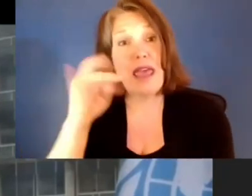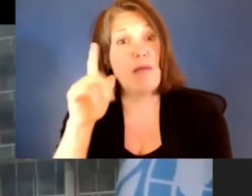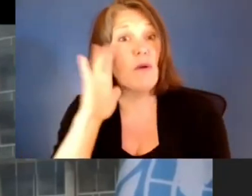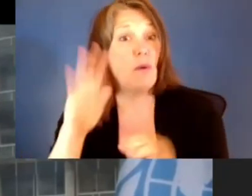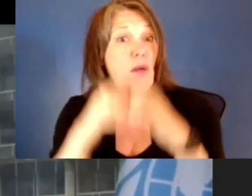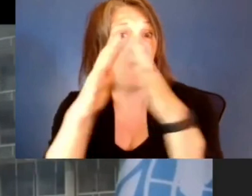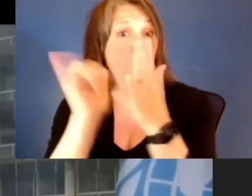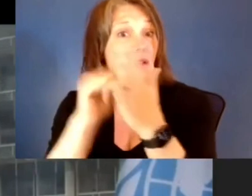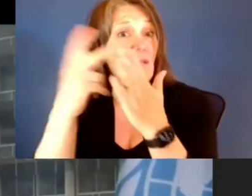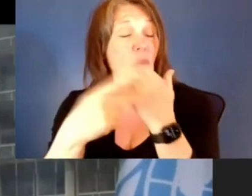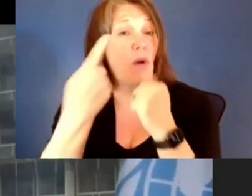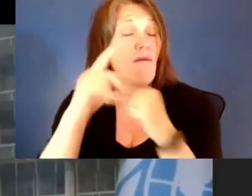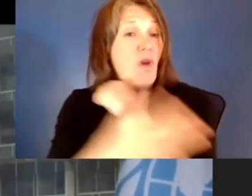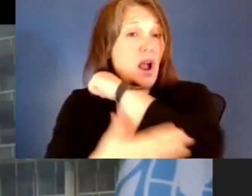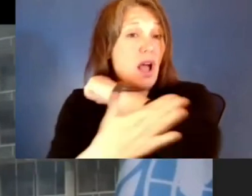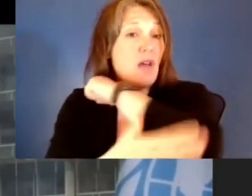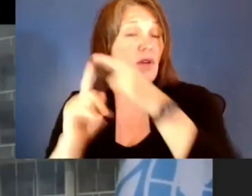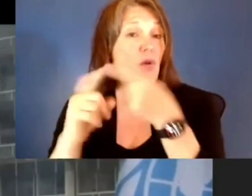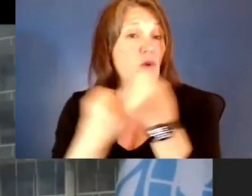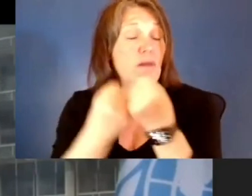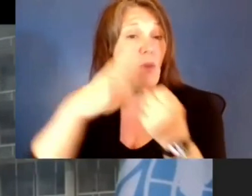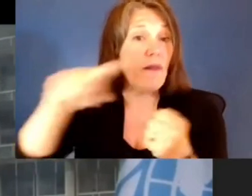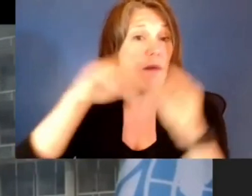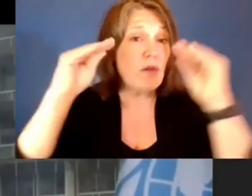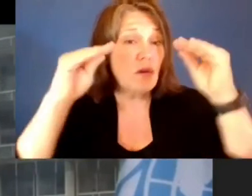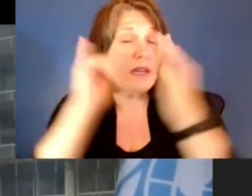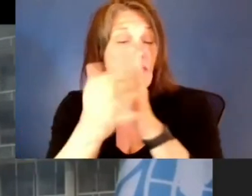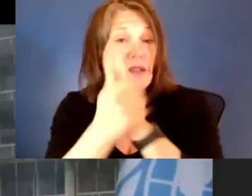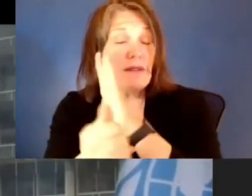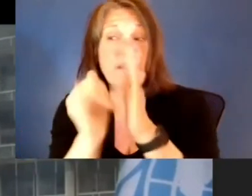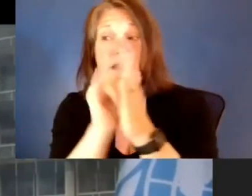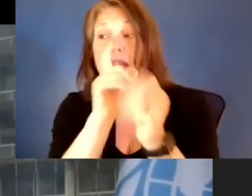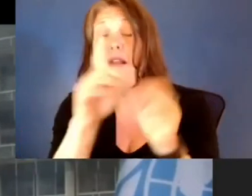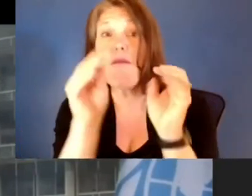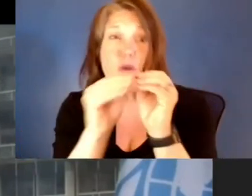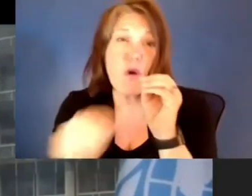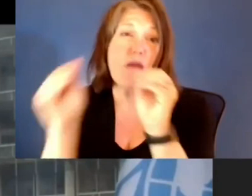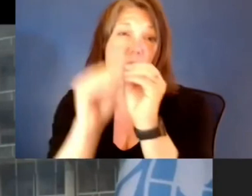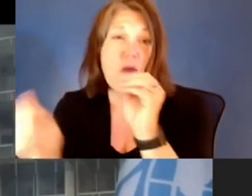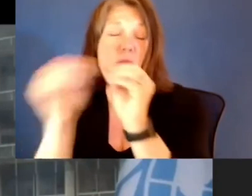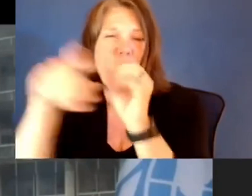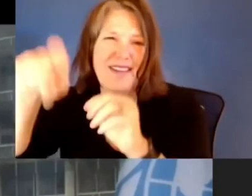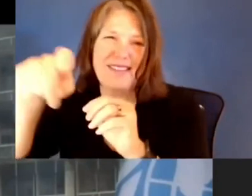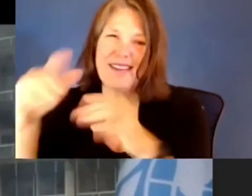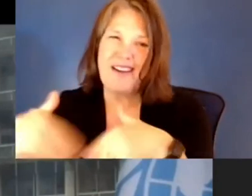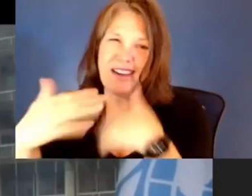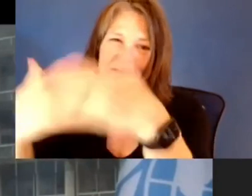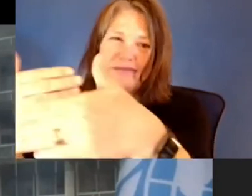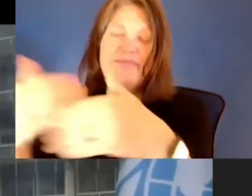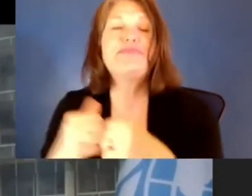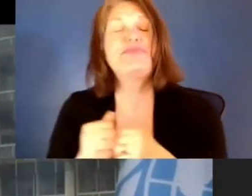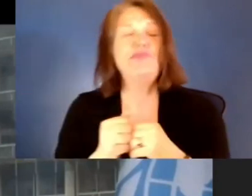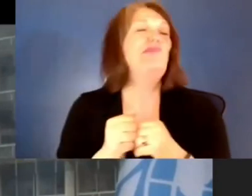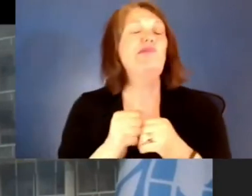to support them in teaching these skills, which are more and more necessary. As all of these issues